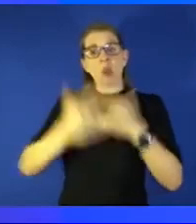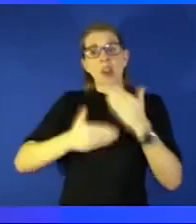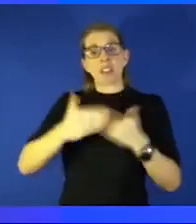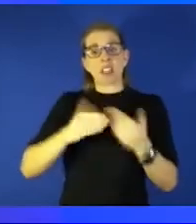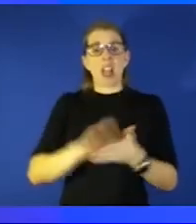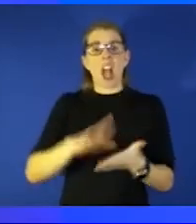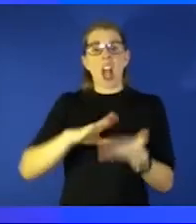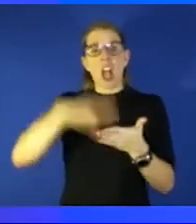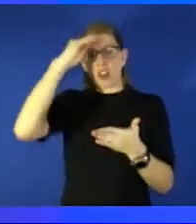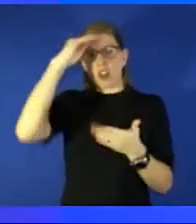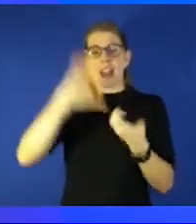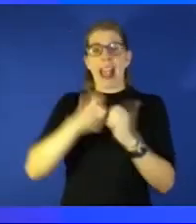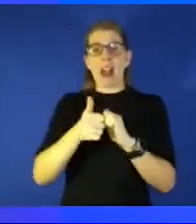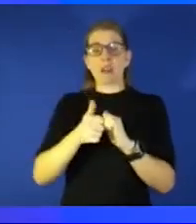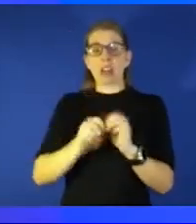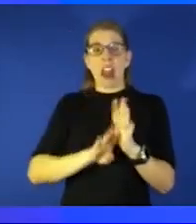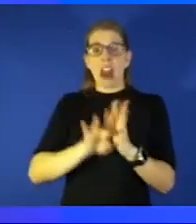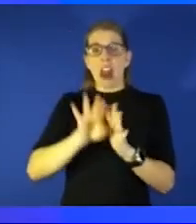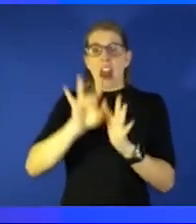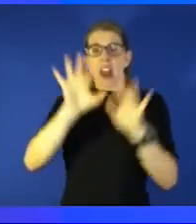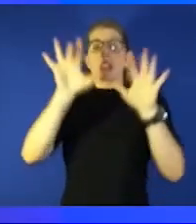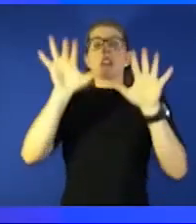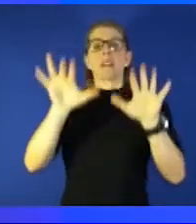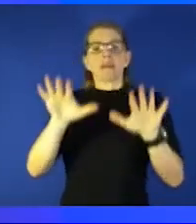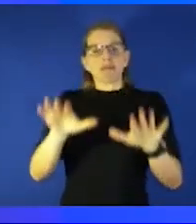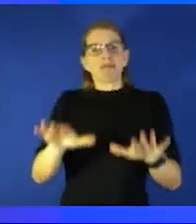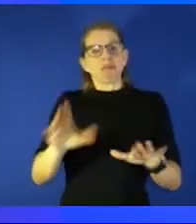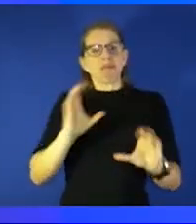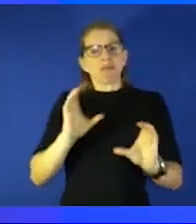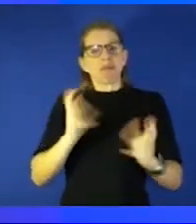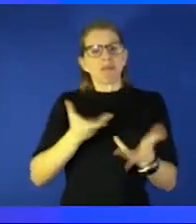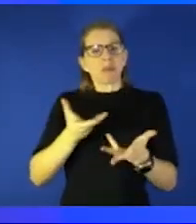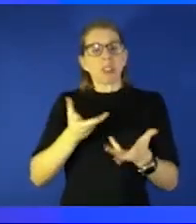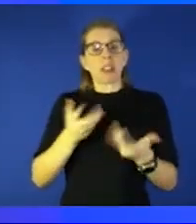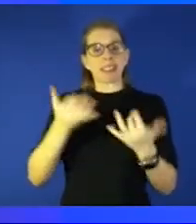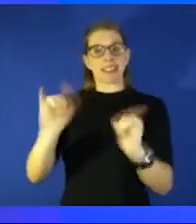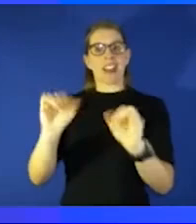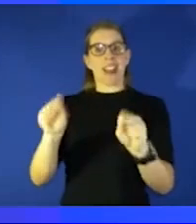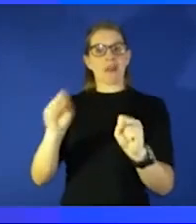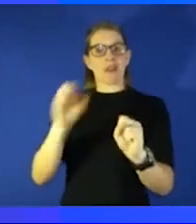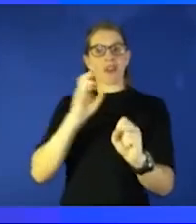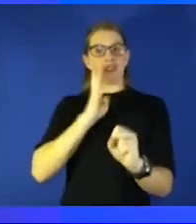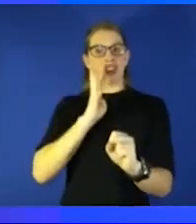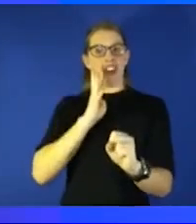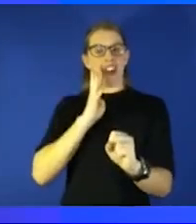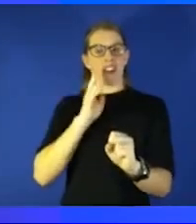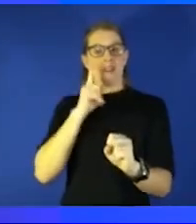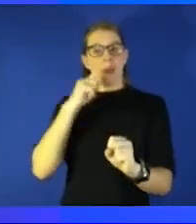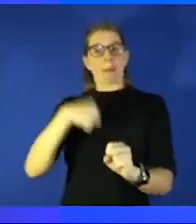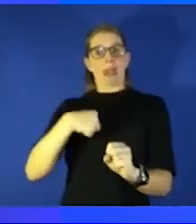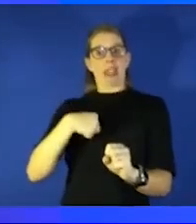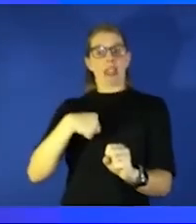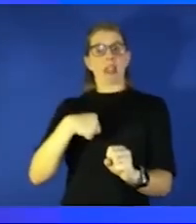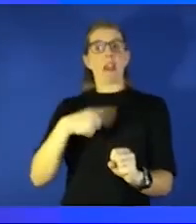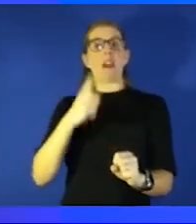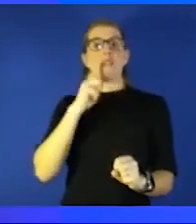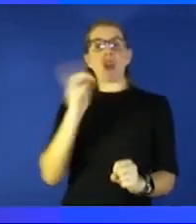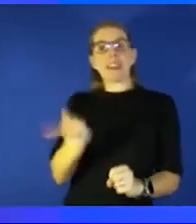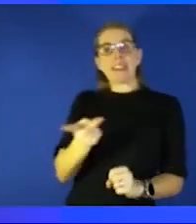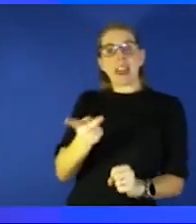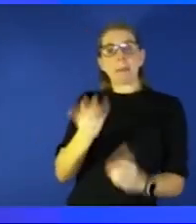-escalate certain conversations because for me a lot of times they're still able to talk for them most of the time they may be intubated etc